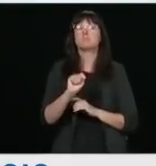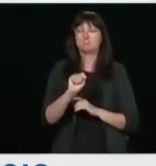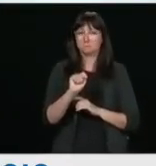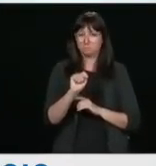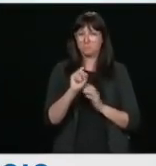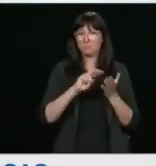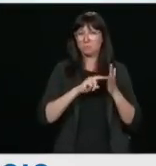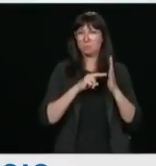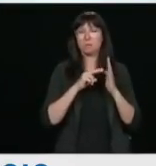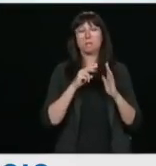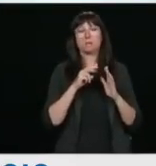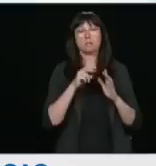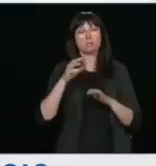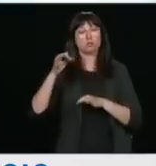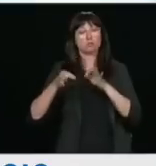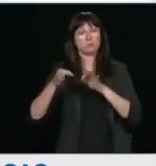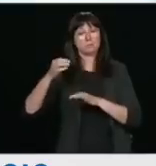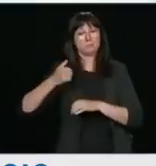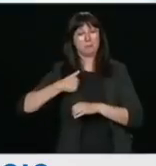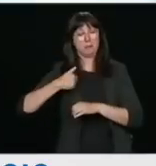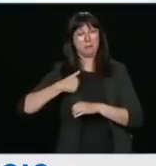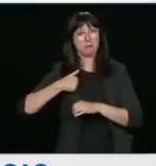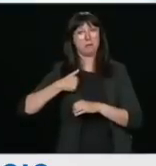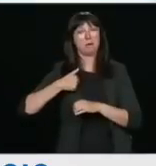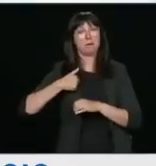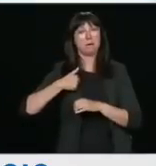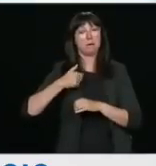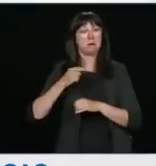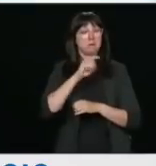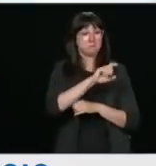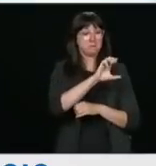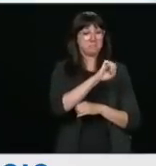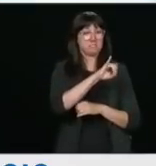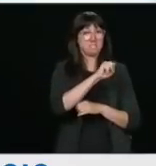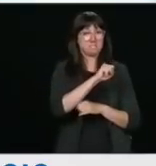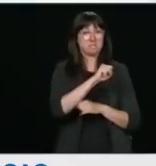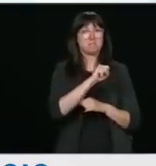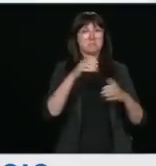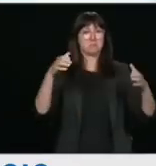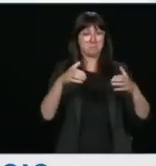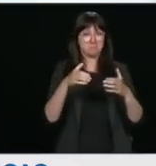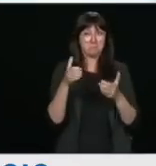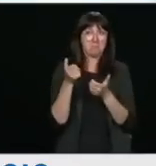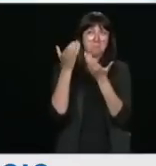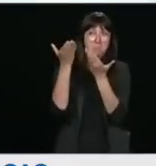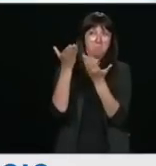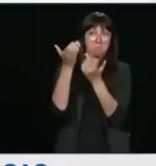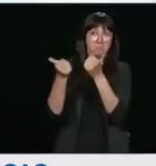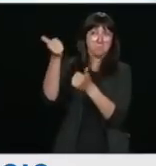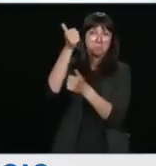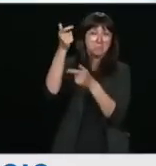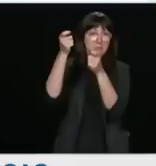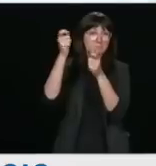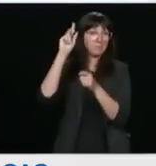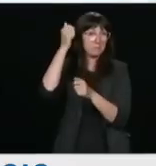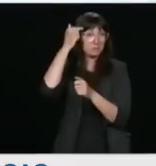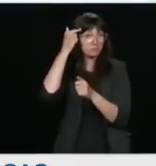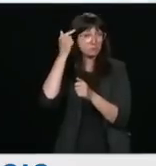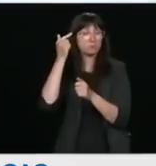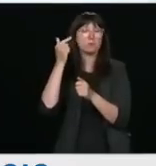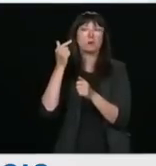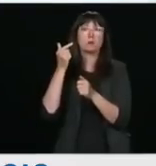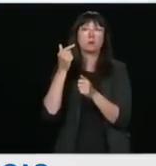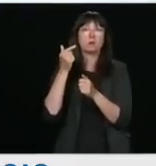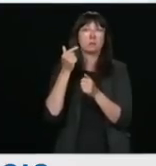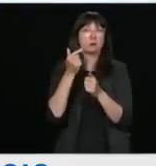and CSIS came back to the Minister of the Day and said that these actions were likely